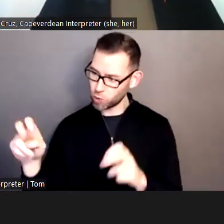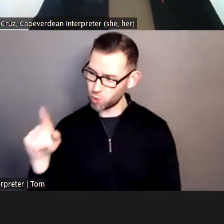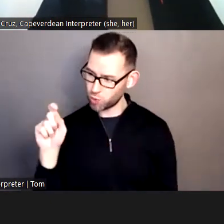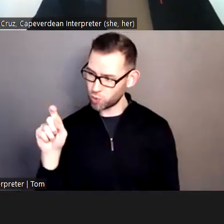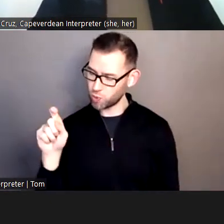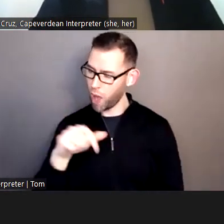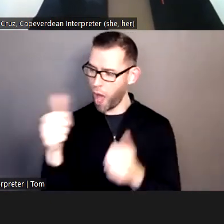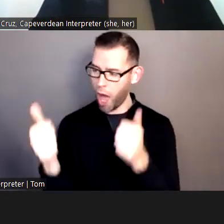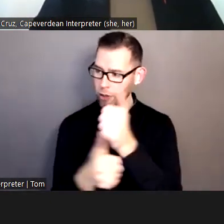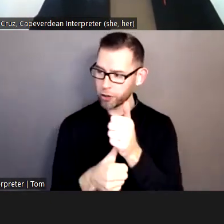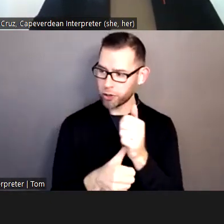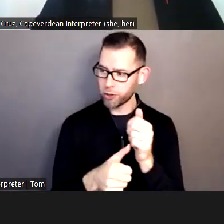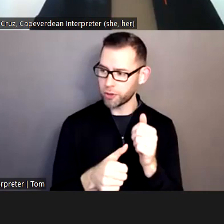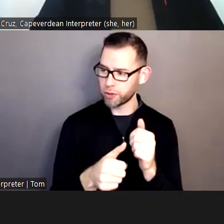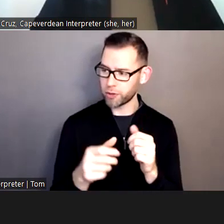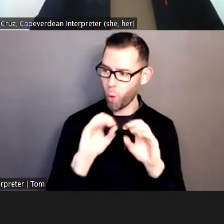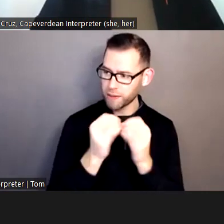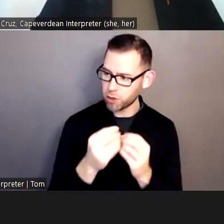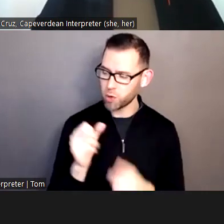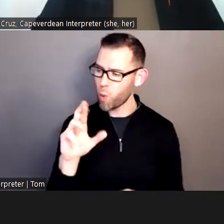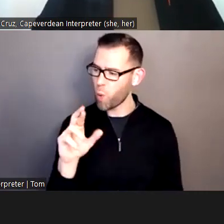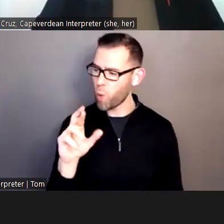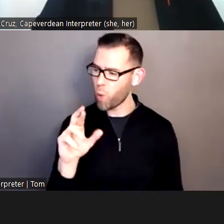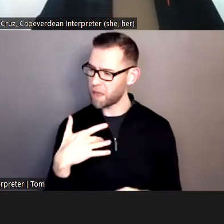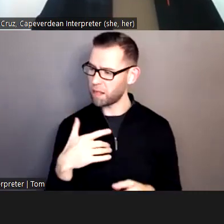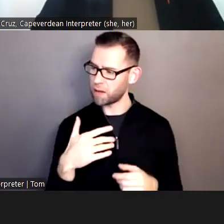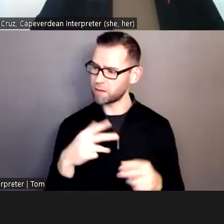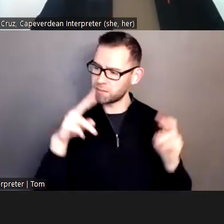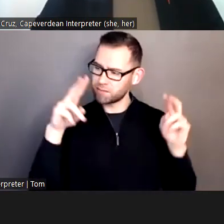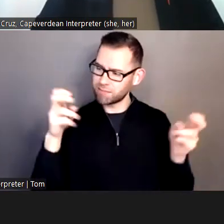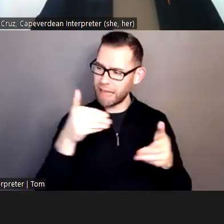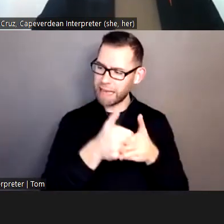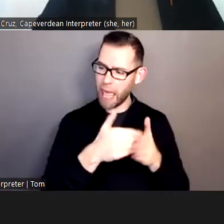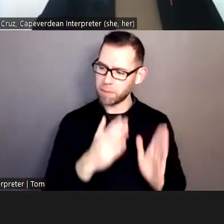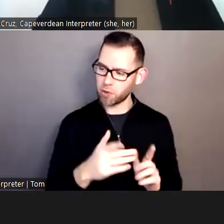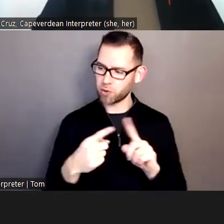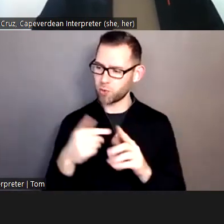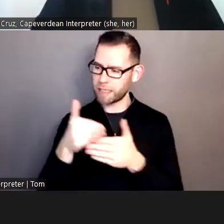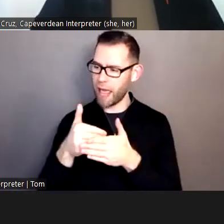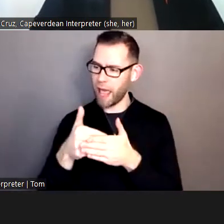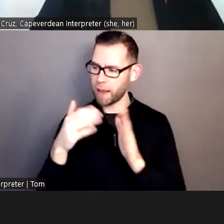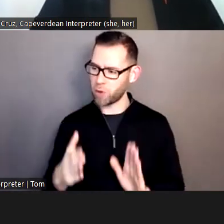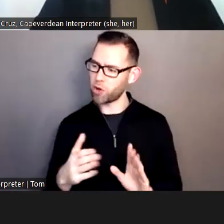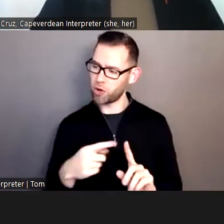neighbor or is or do you feel neighbor to neighbor is really the one where a lot of these opinions are coalescing?